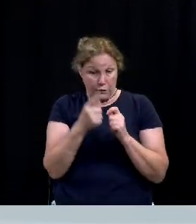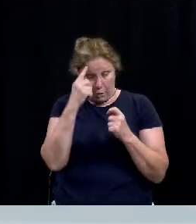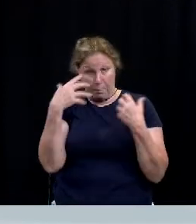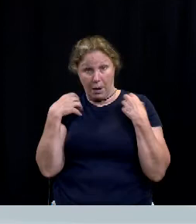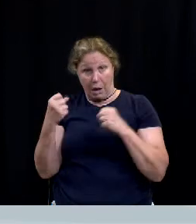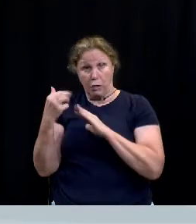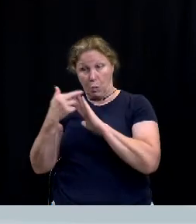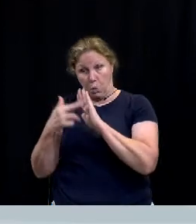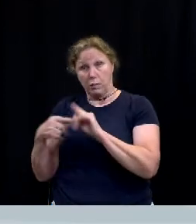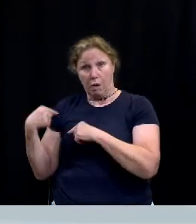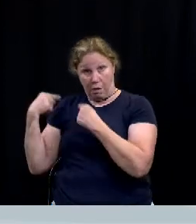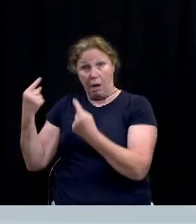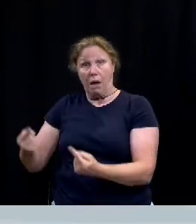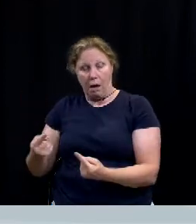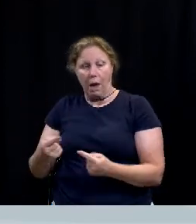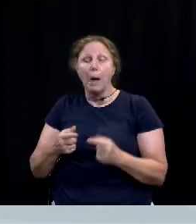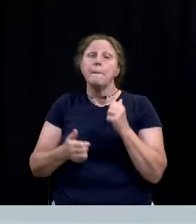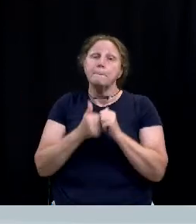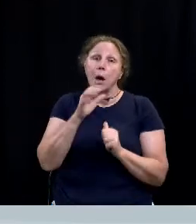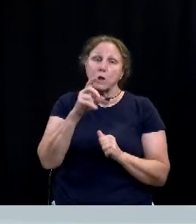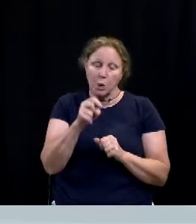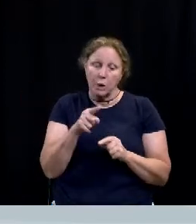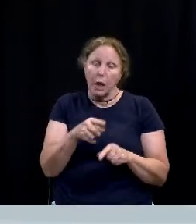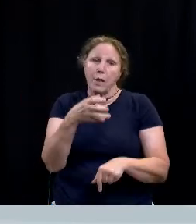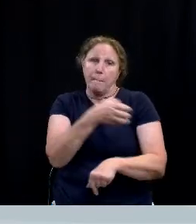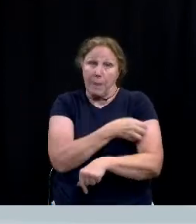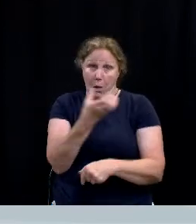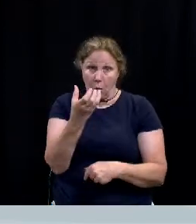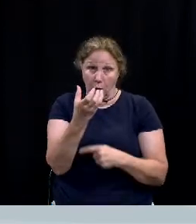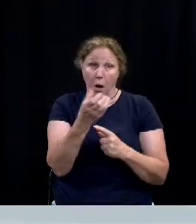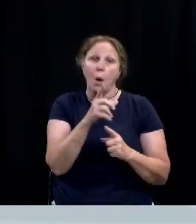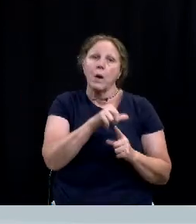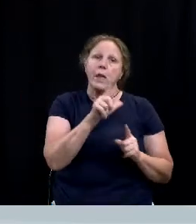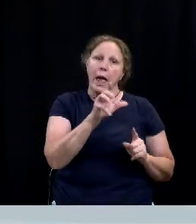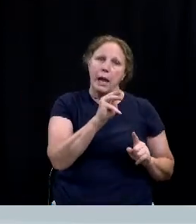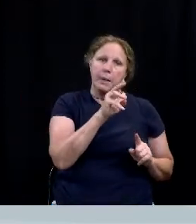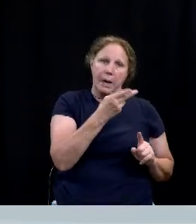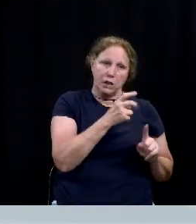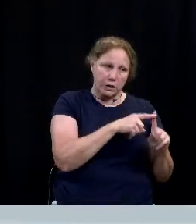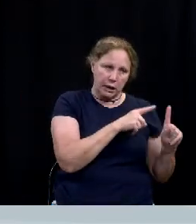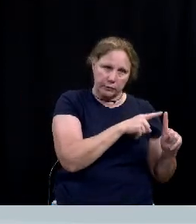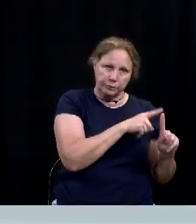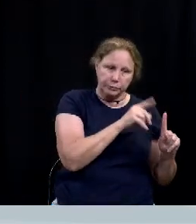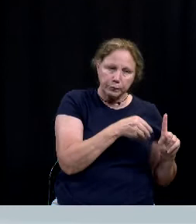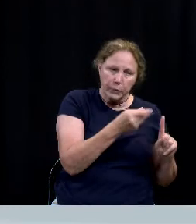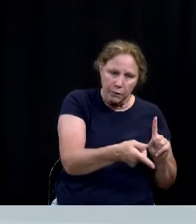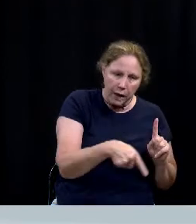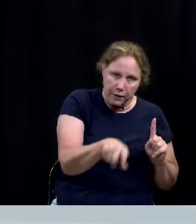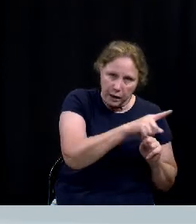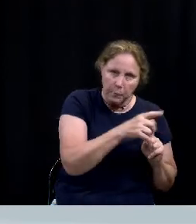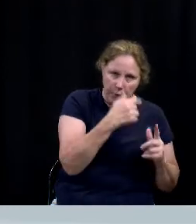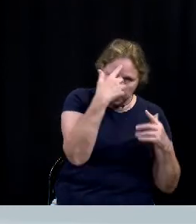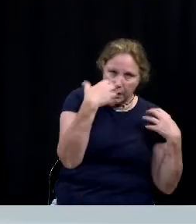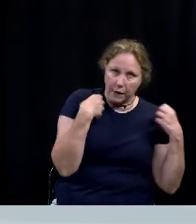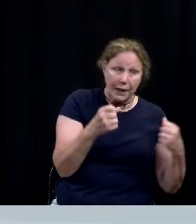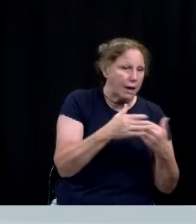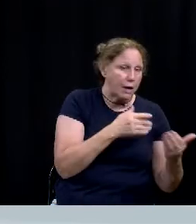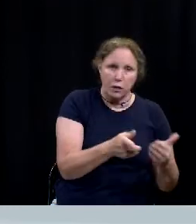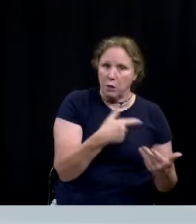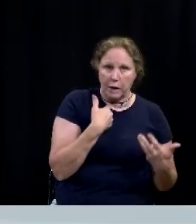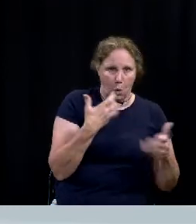over the years the main portion of the code places authority with the LMHC to provide mental health services to residents even against their will